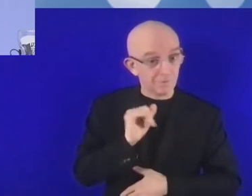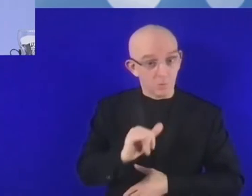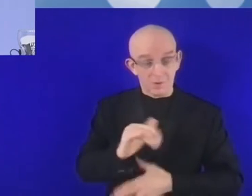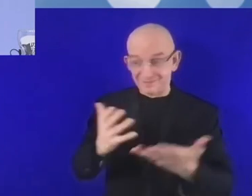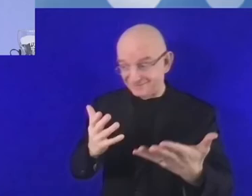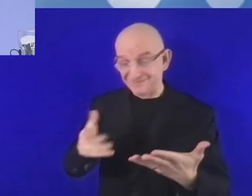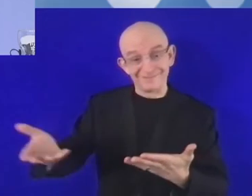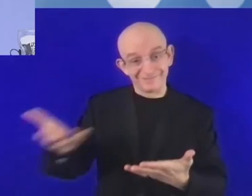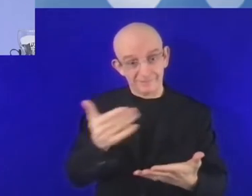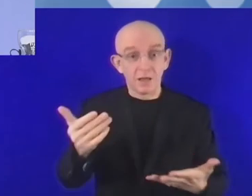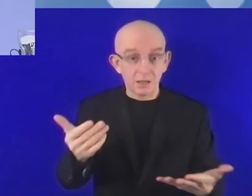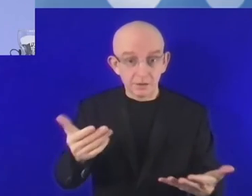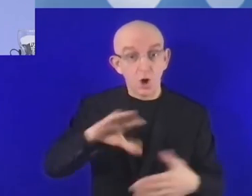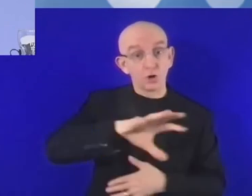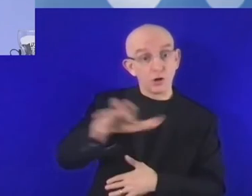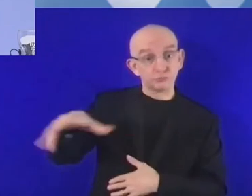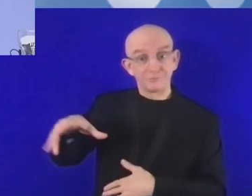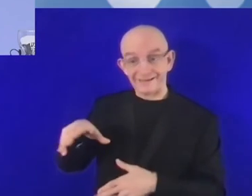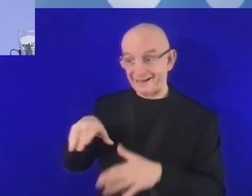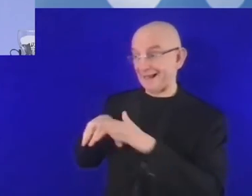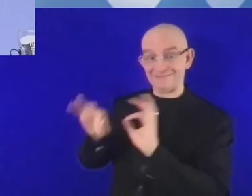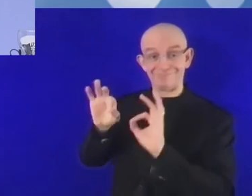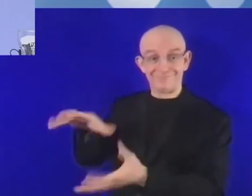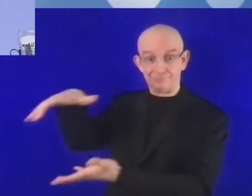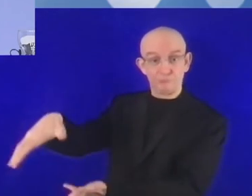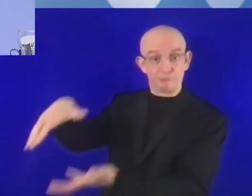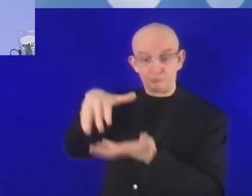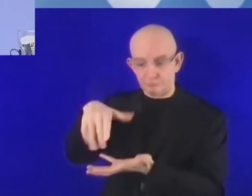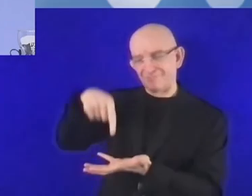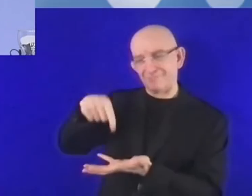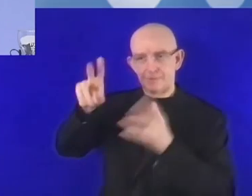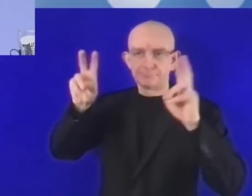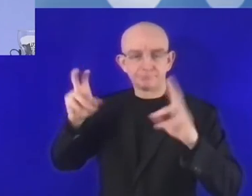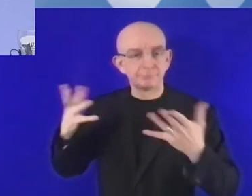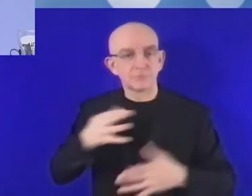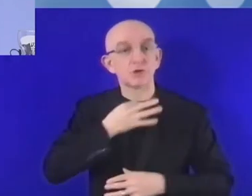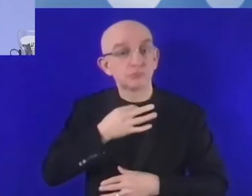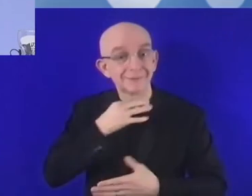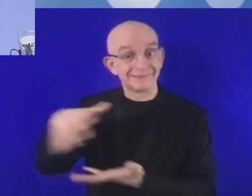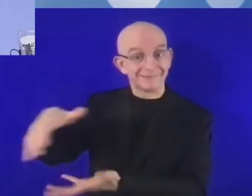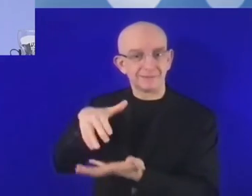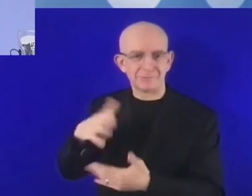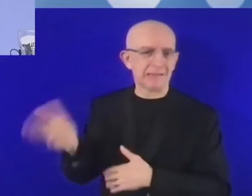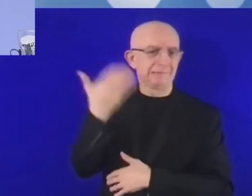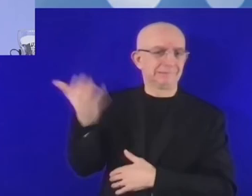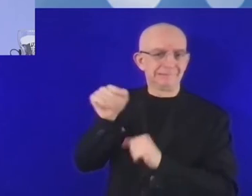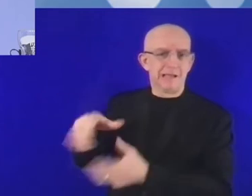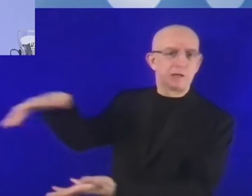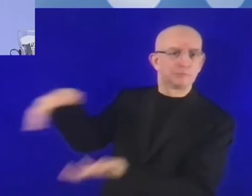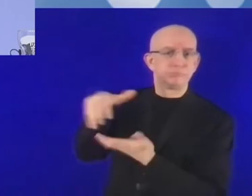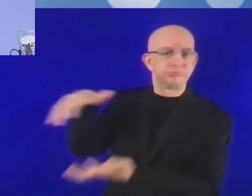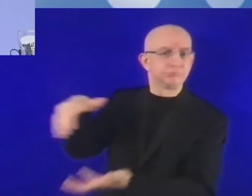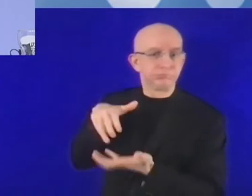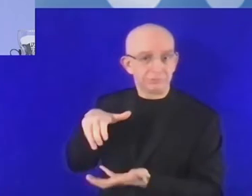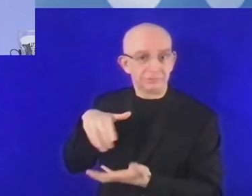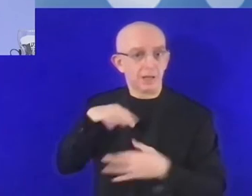And where that access is possible, private equities, venture capitals step in and help startups.